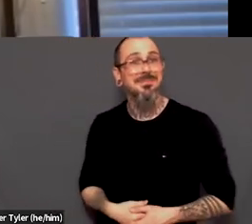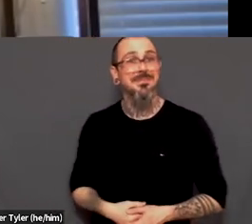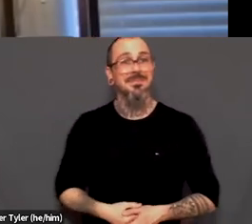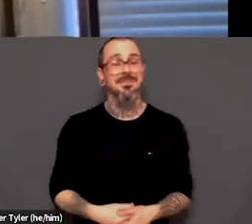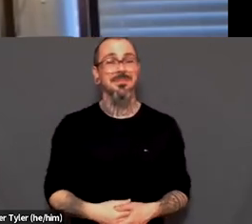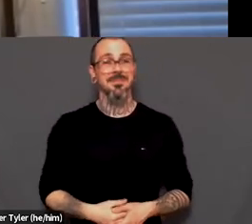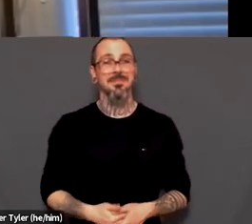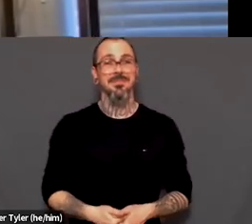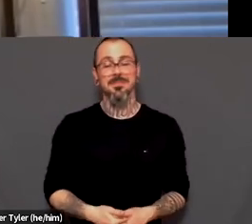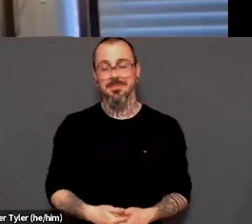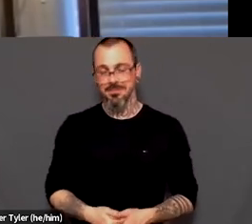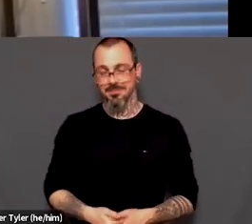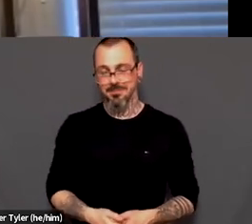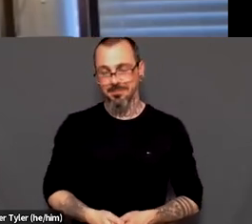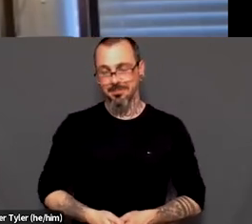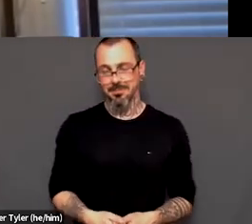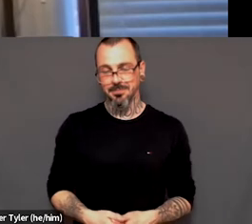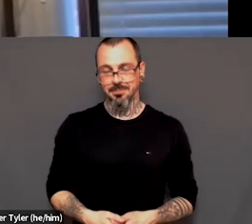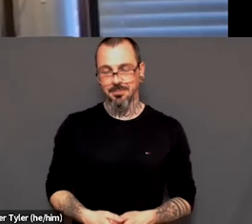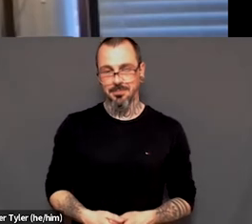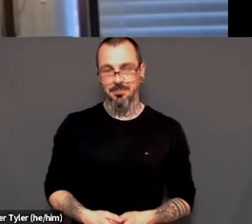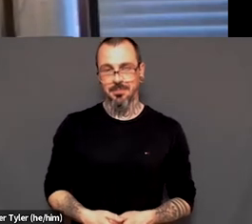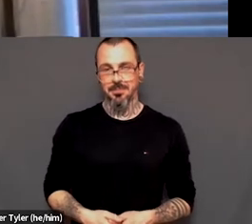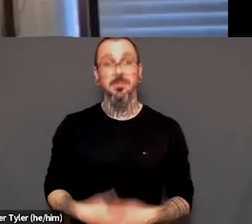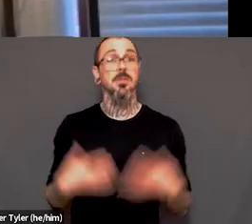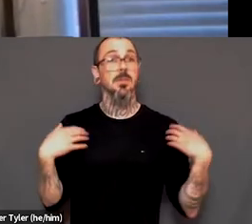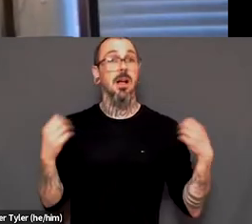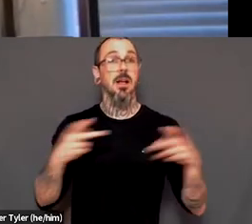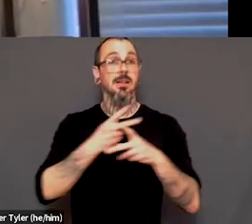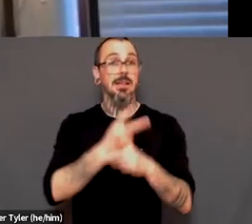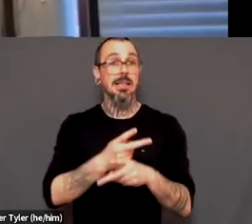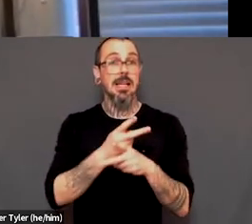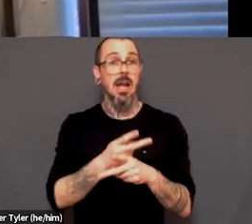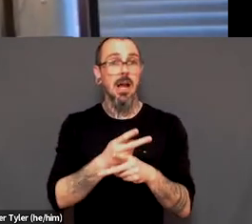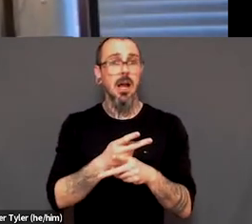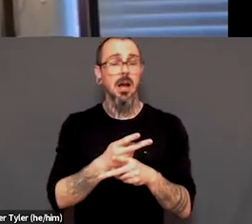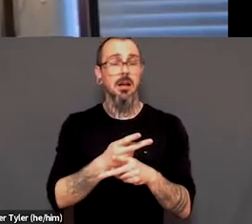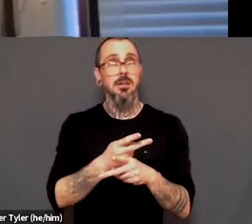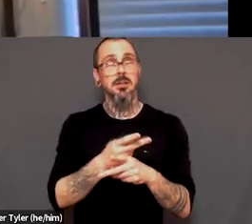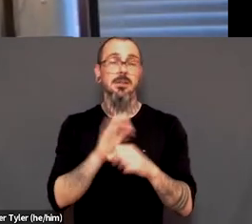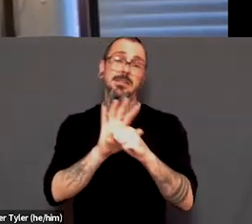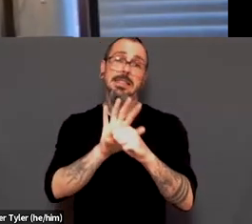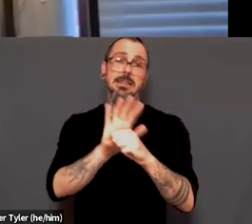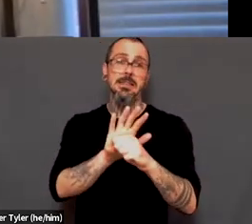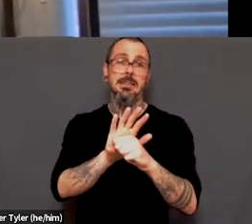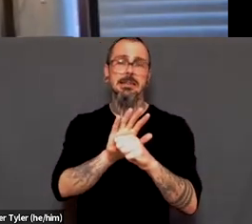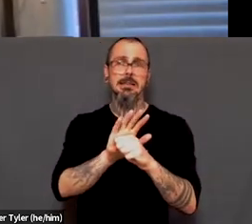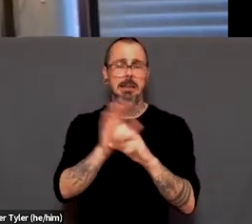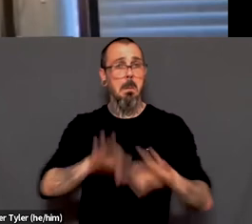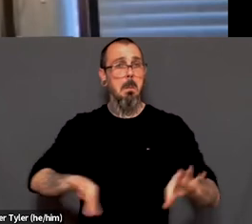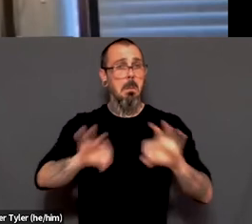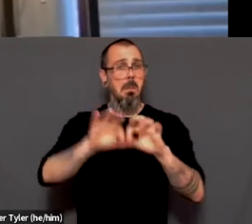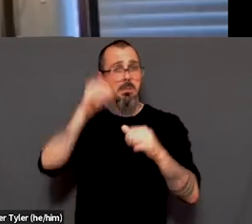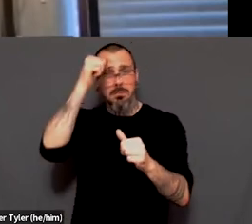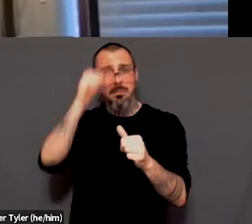of the first like things to remember, like for healthcare advocates, like advocacy is to remember that